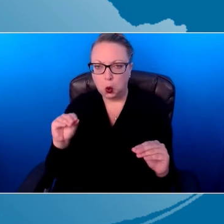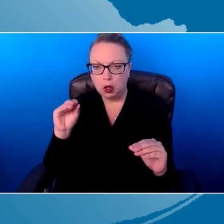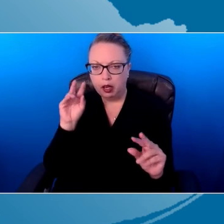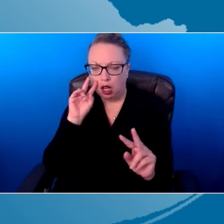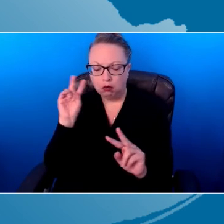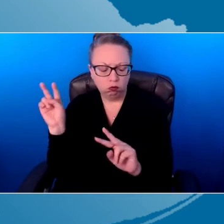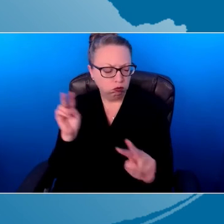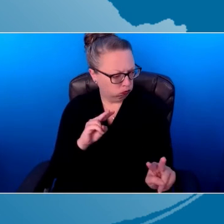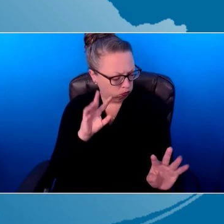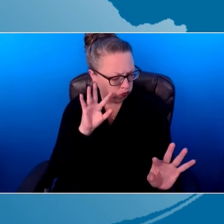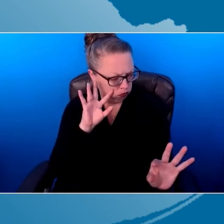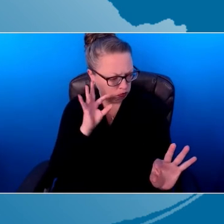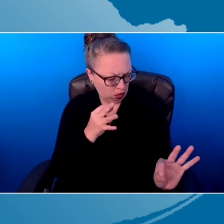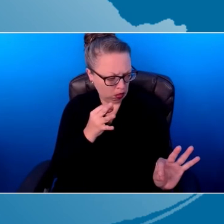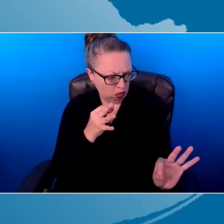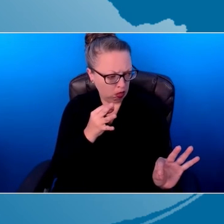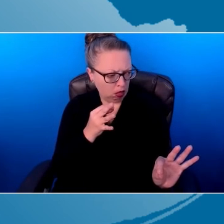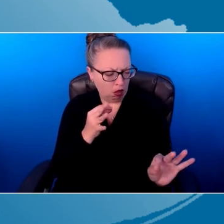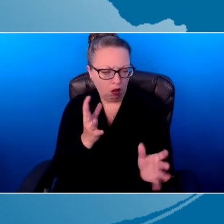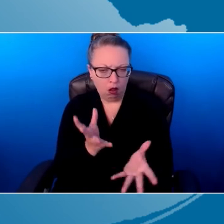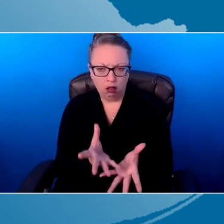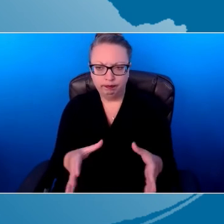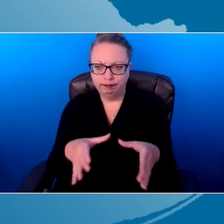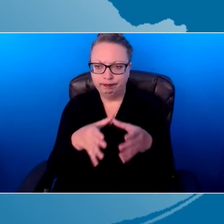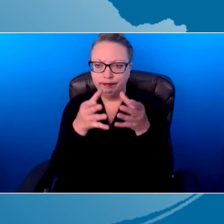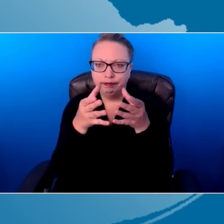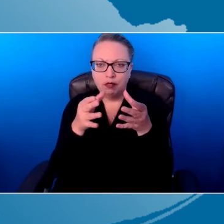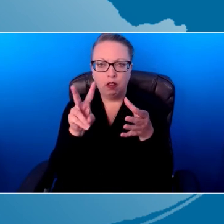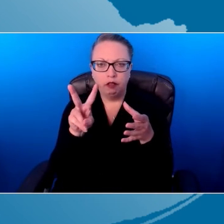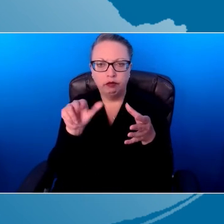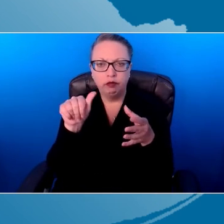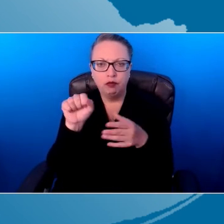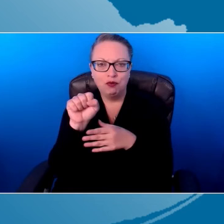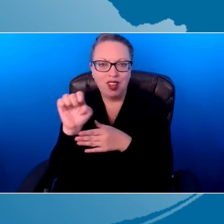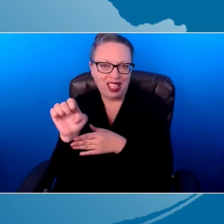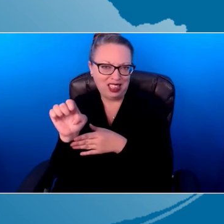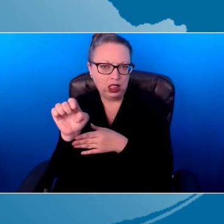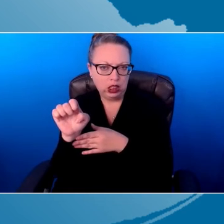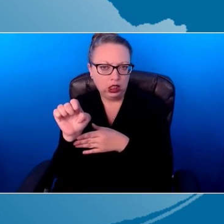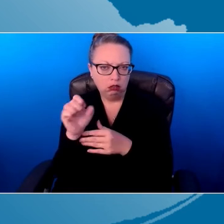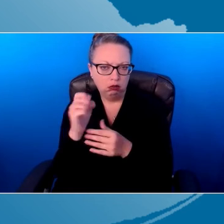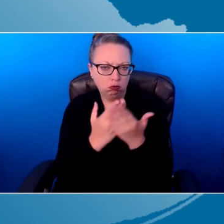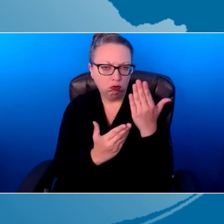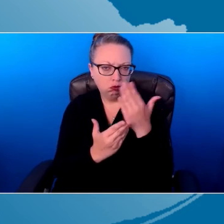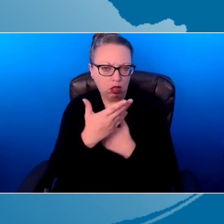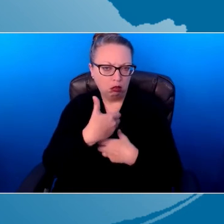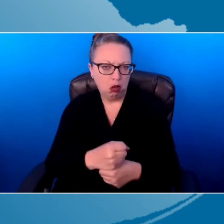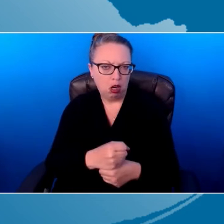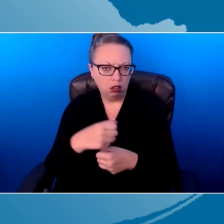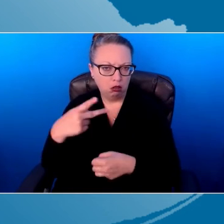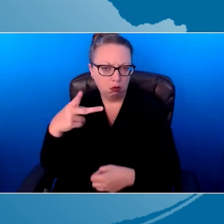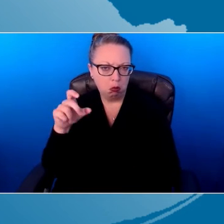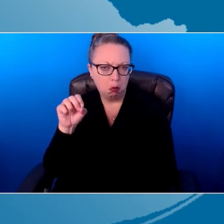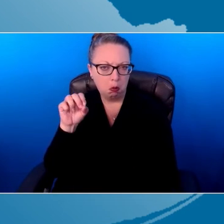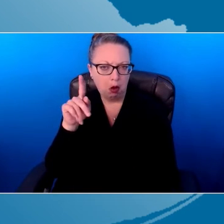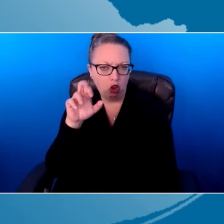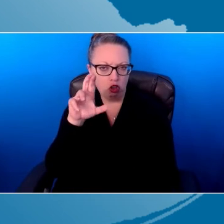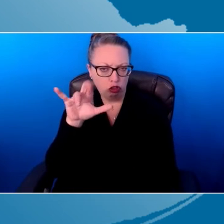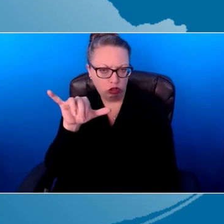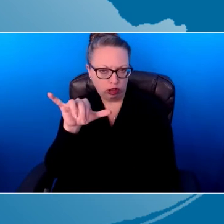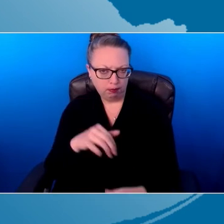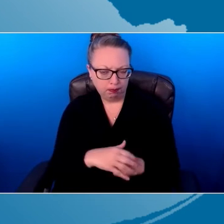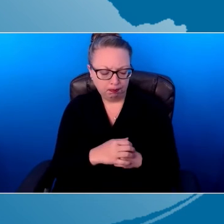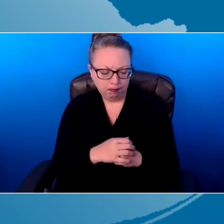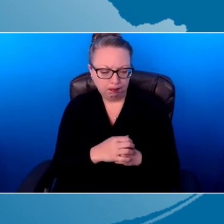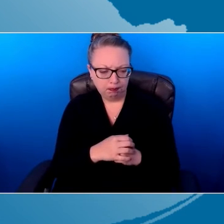And it caught my eye. was a vase that a potter had made. And it had a word on it.